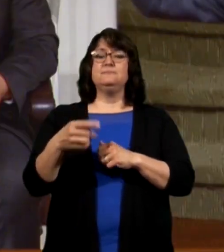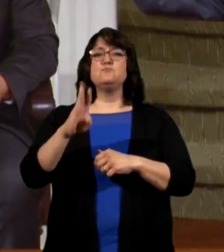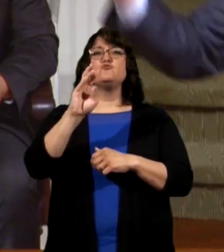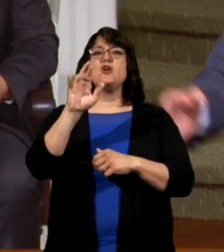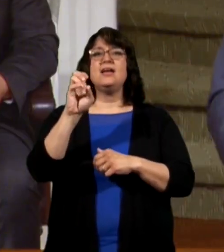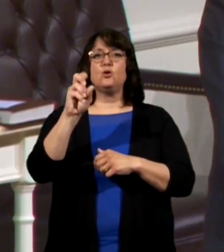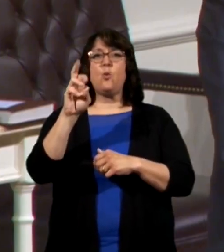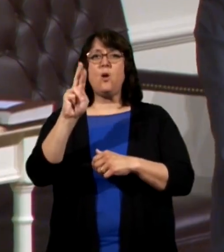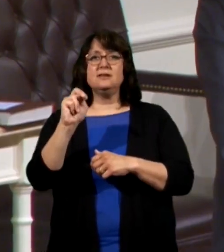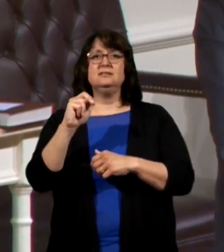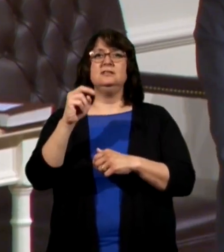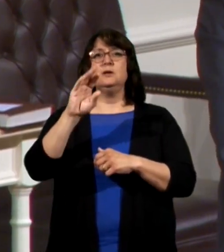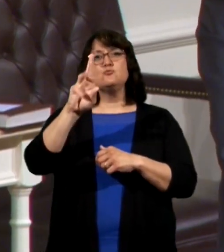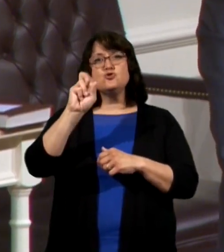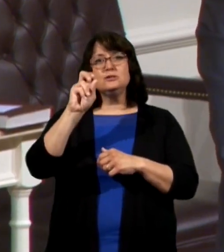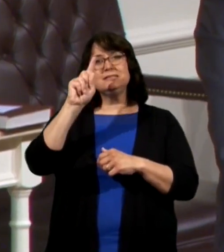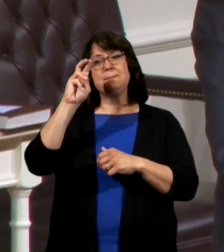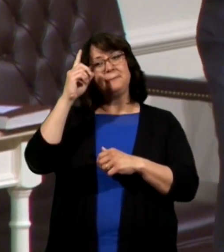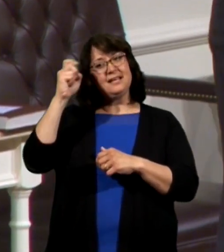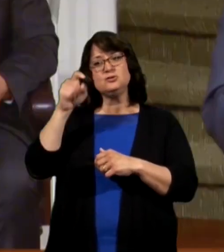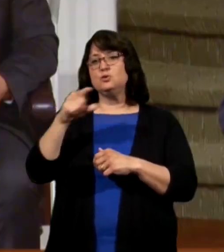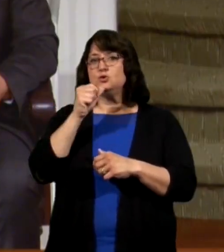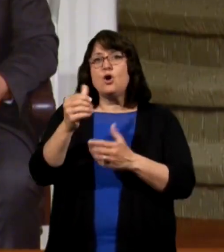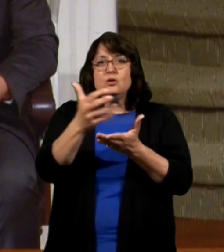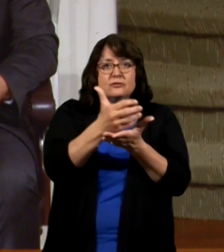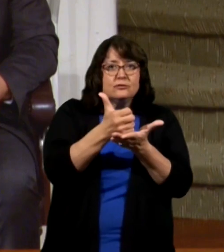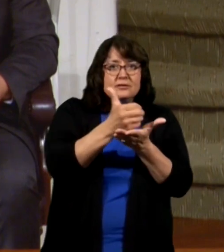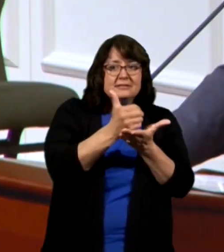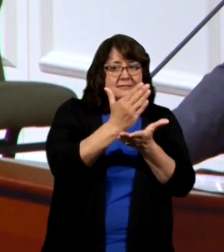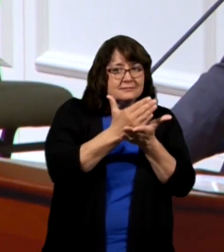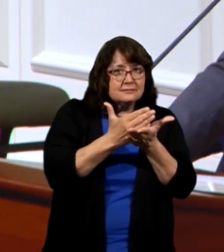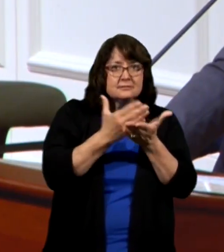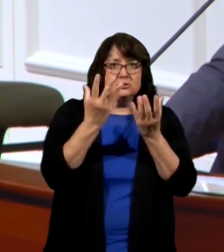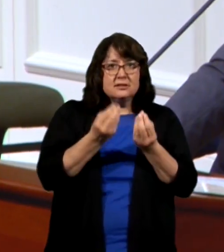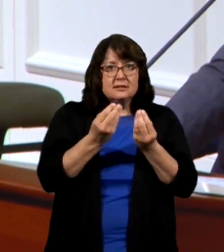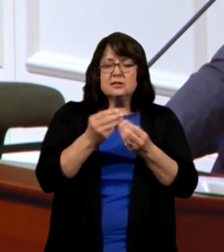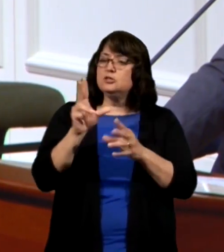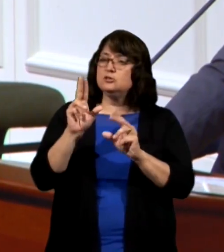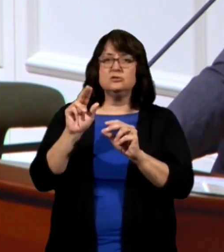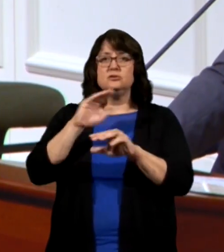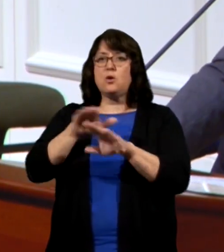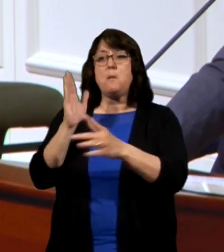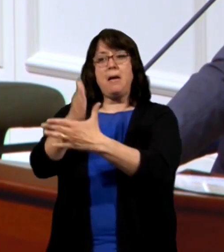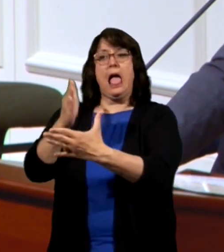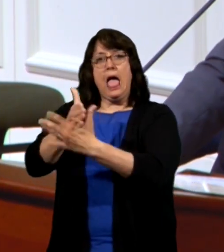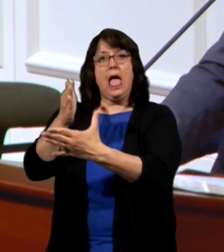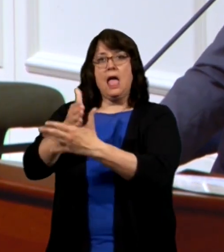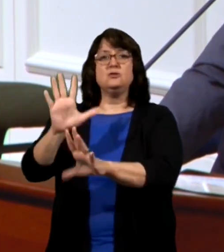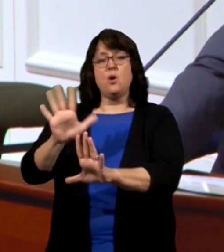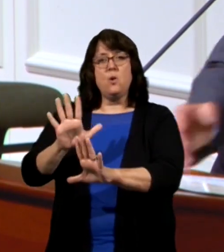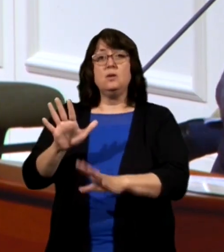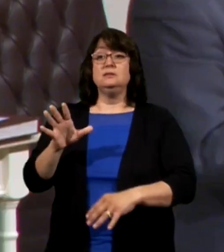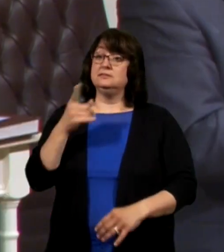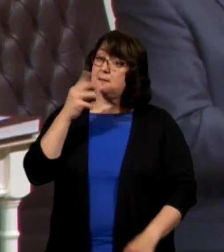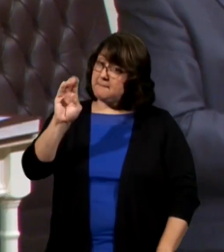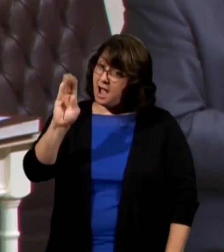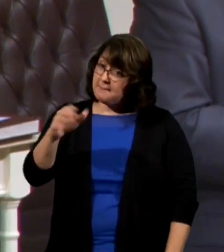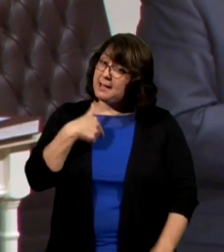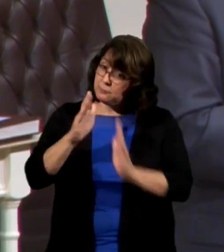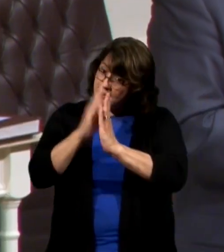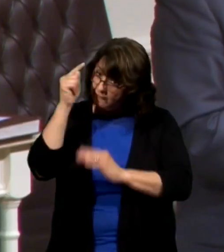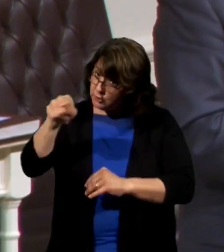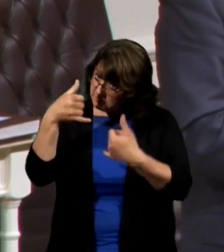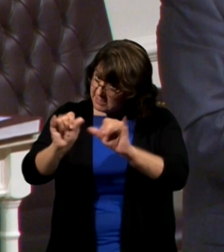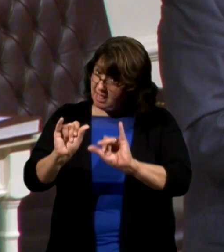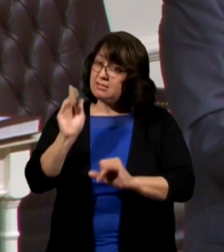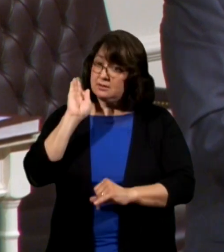ever be threshing it don't plague them you can say hey Bob I'm still praying for